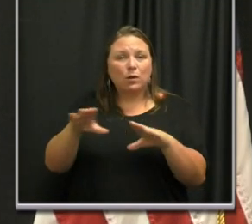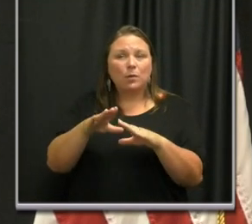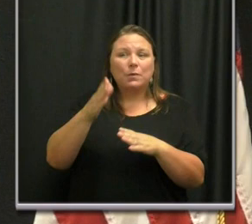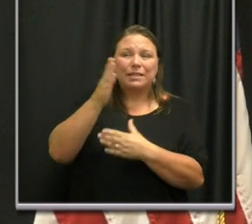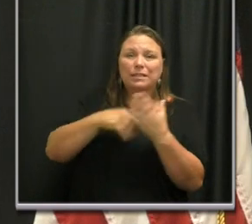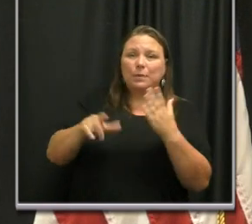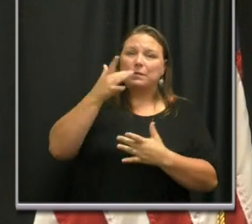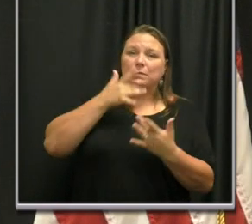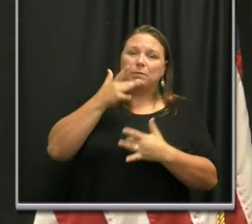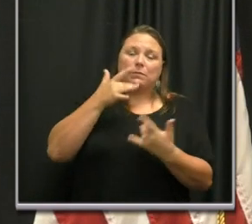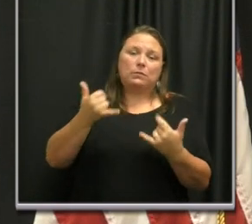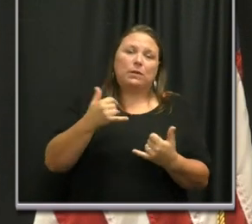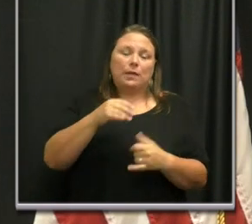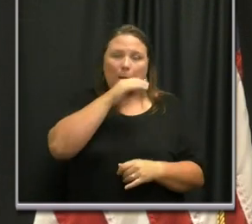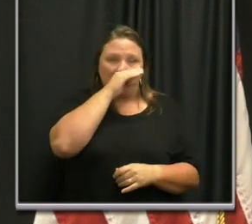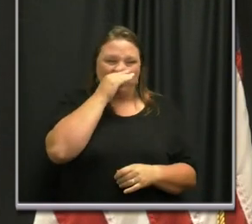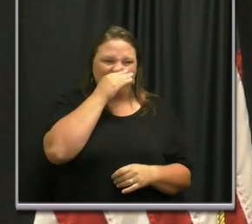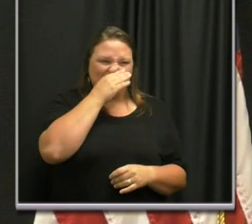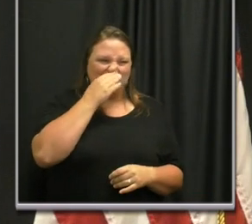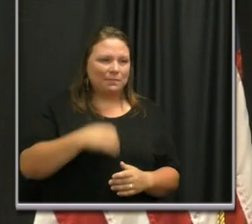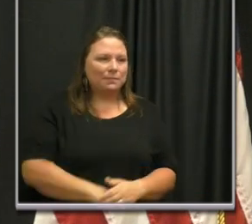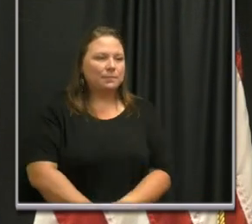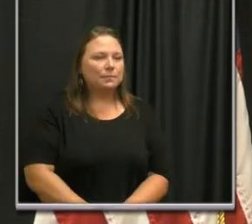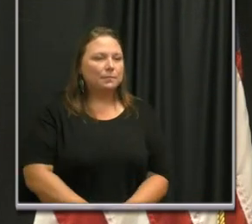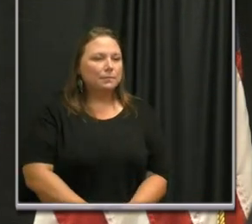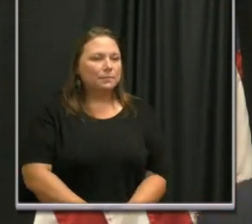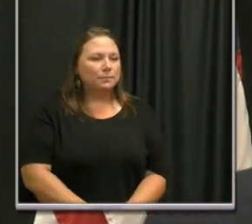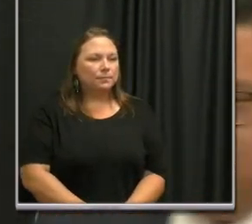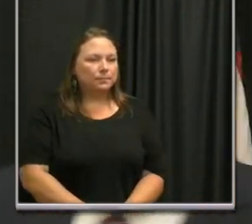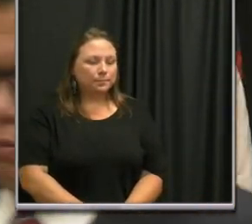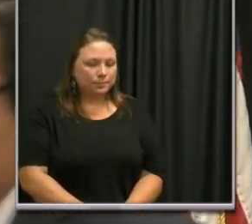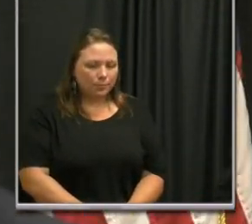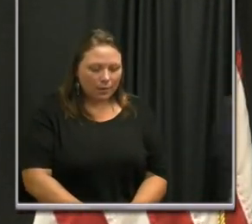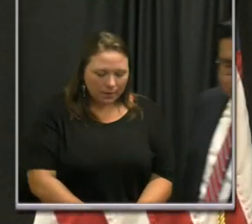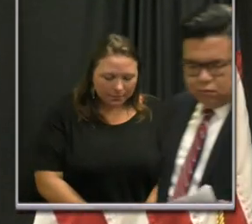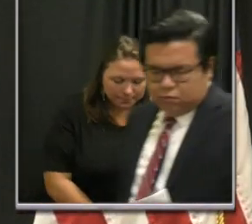on by a thread. Thank you, Stacey. Mayor.